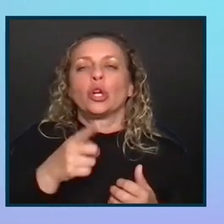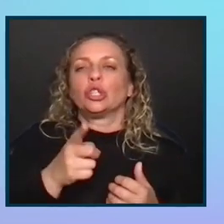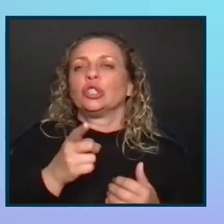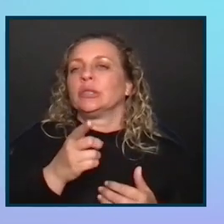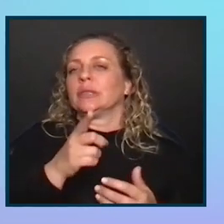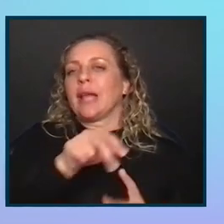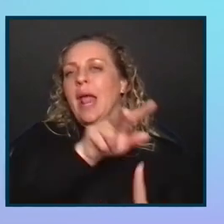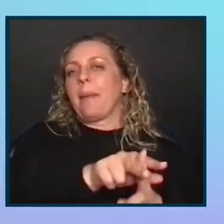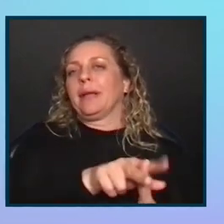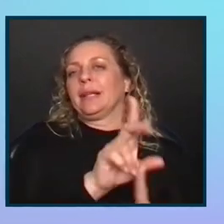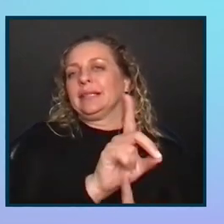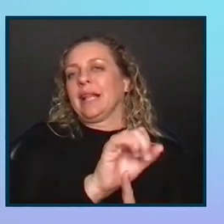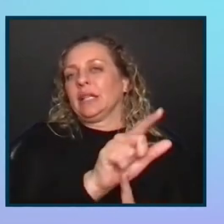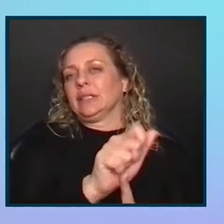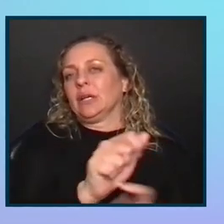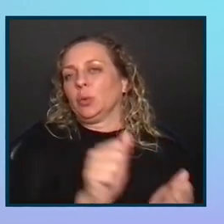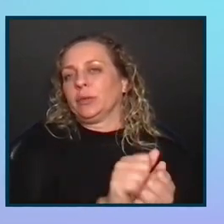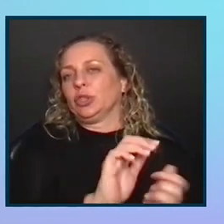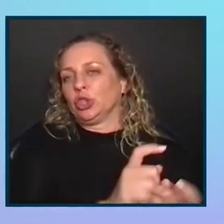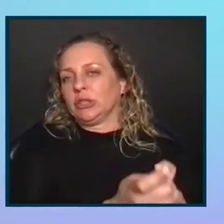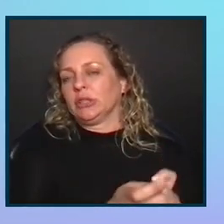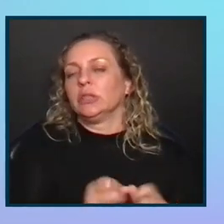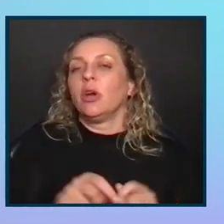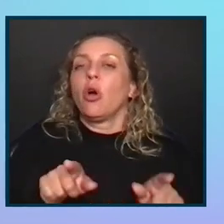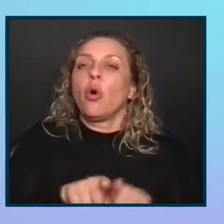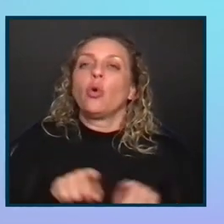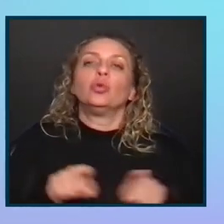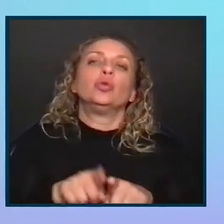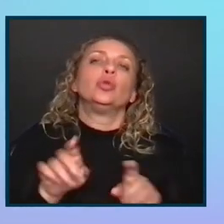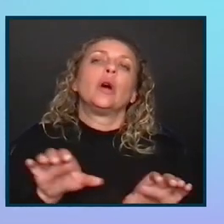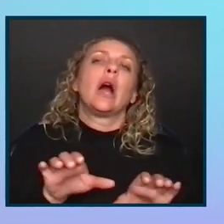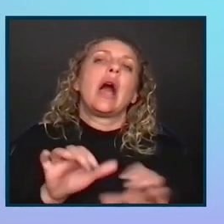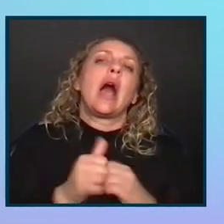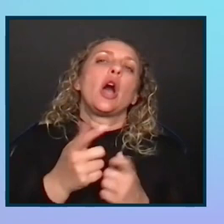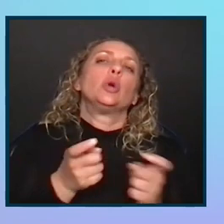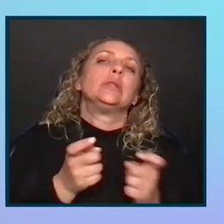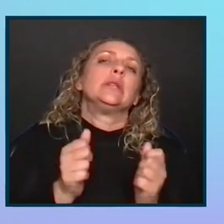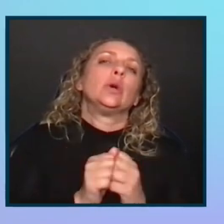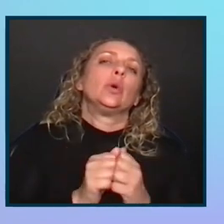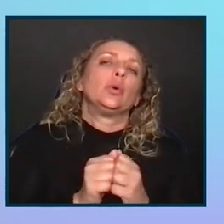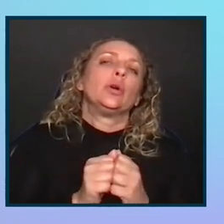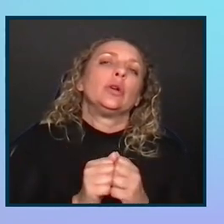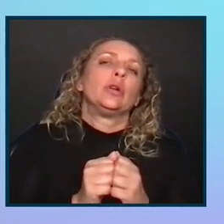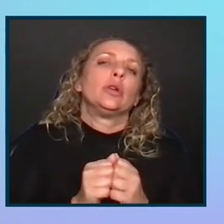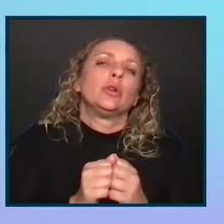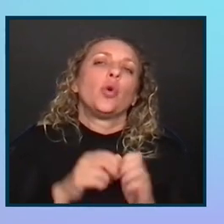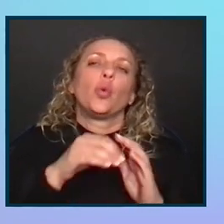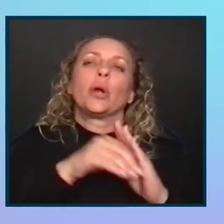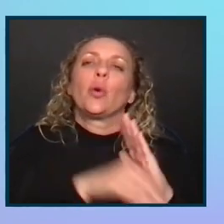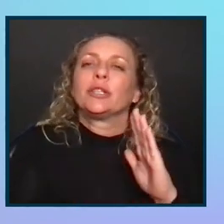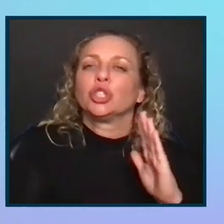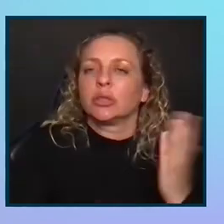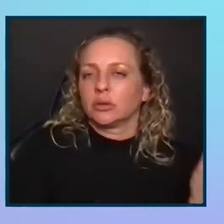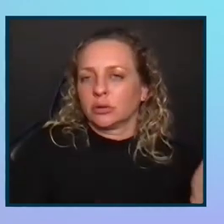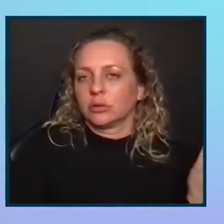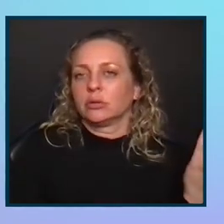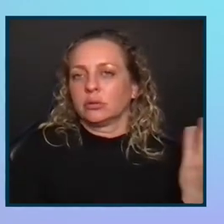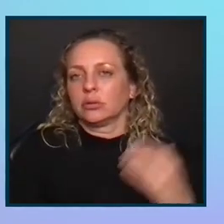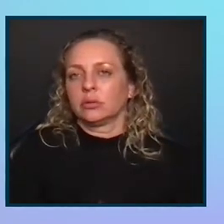application, the delta? What change? And also, how do you deal with risk of regression? So go ahead.